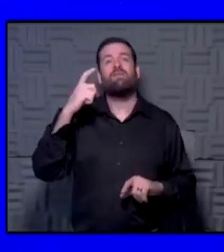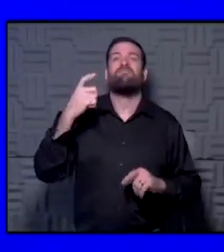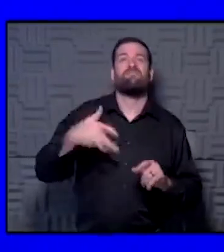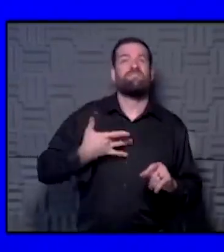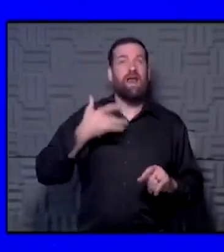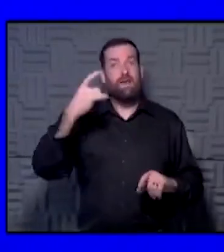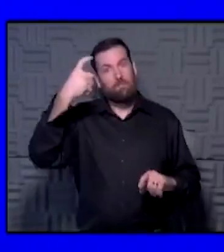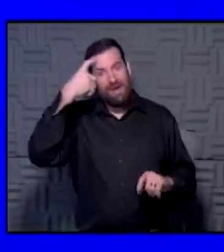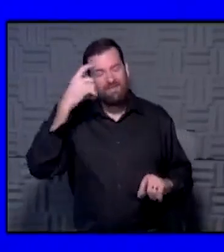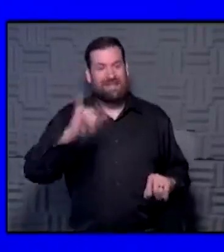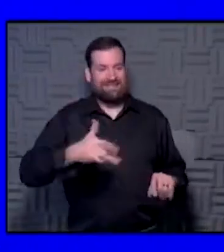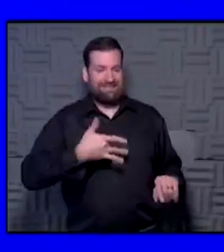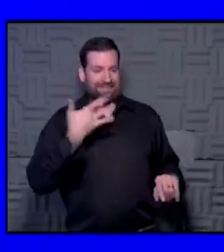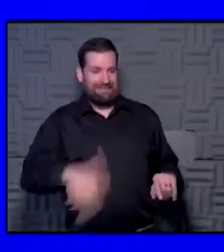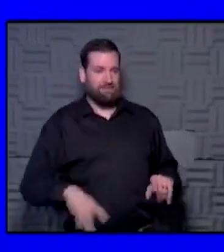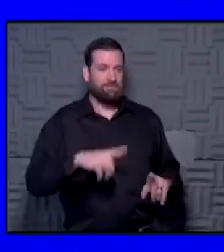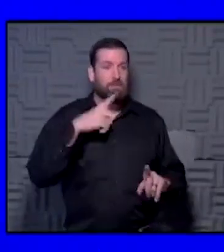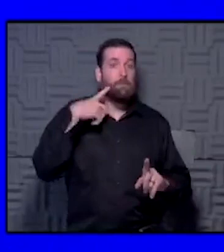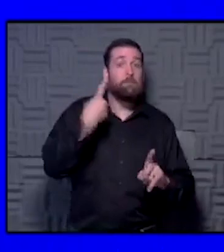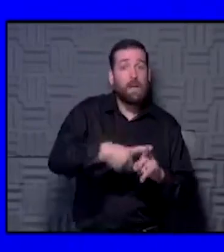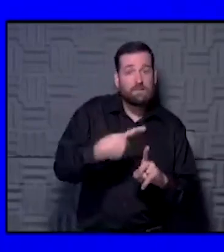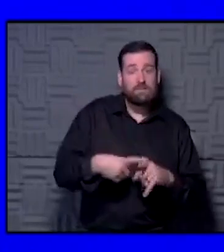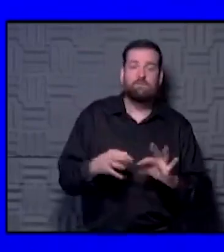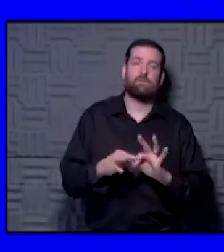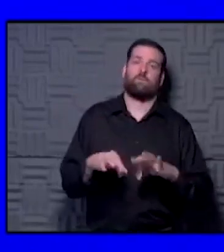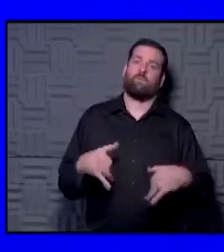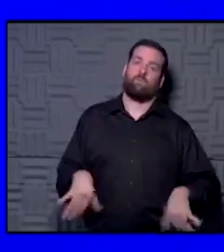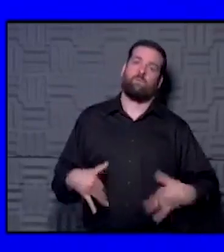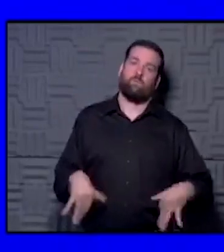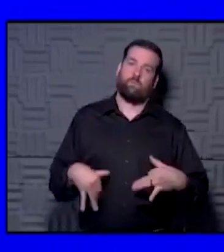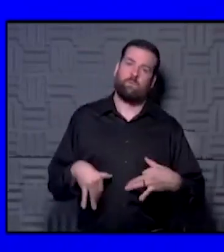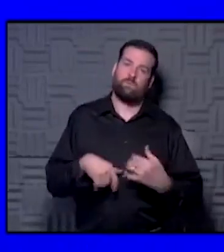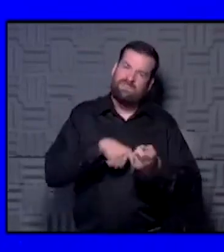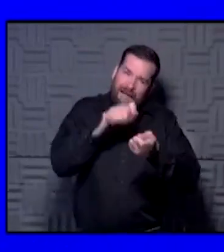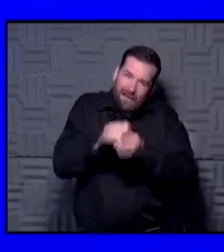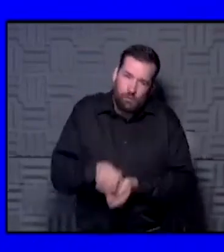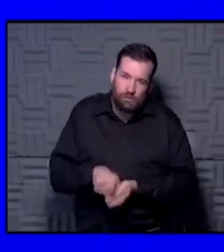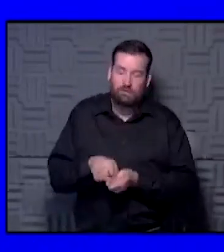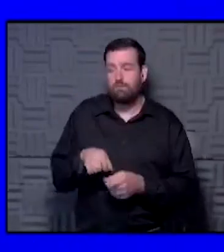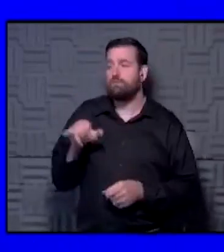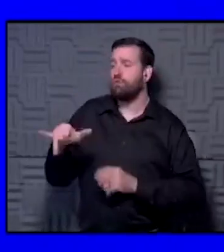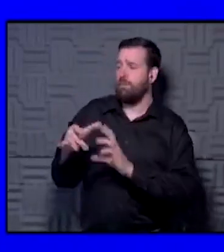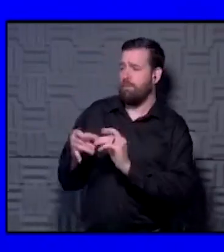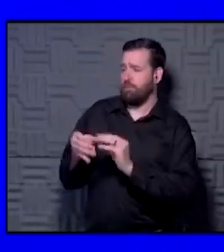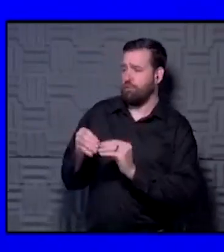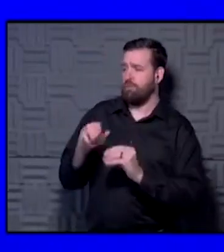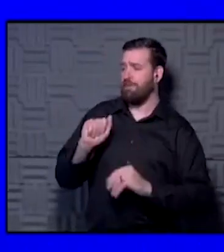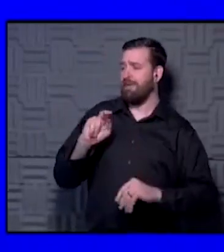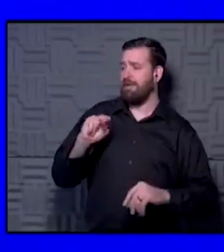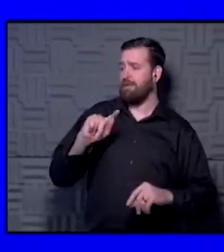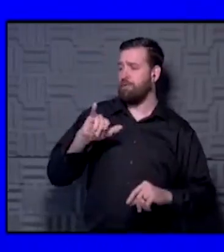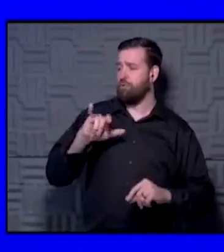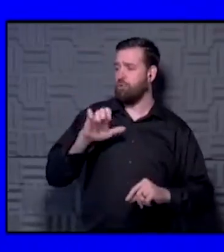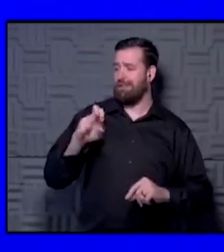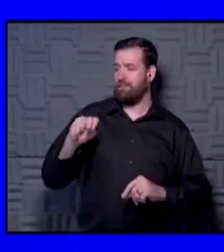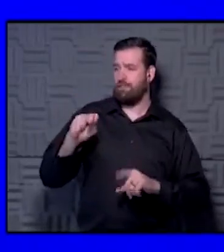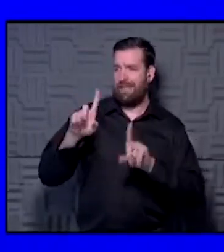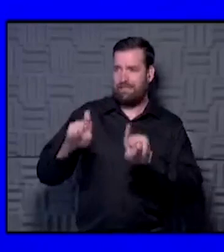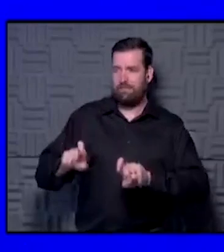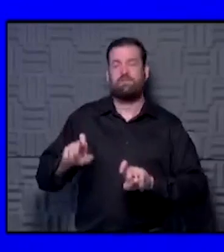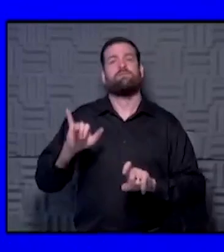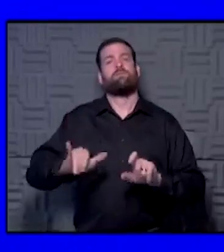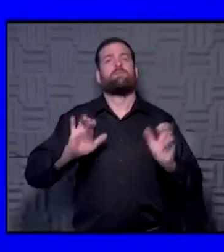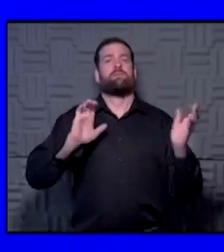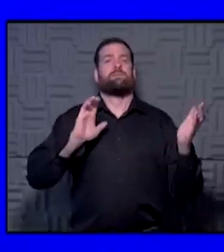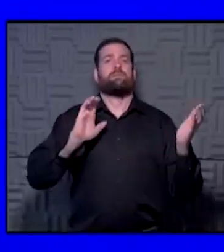sensitivity and positive predictive value is extremely high. He could be referring to the antigen testing, and this is similar